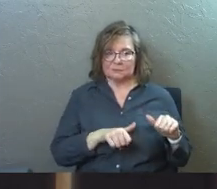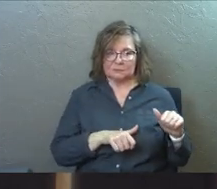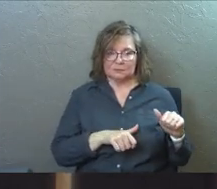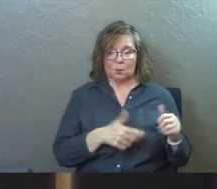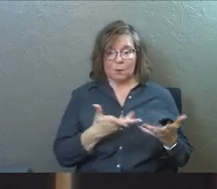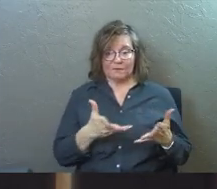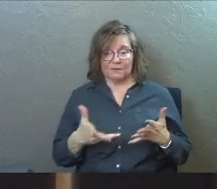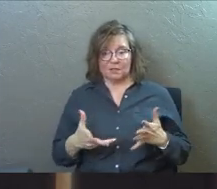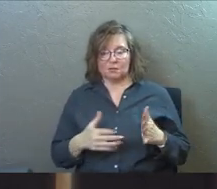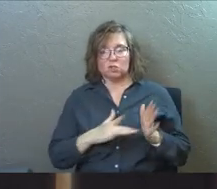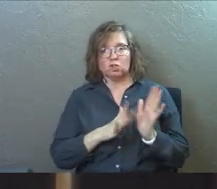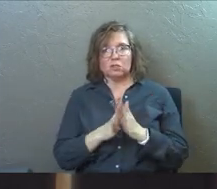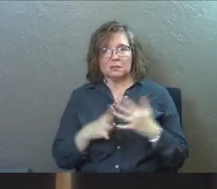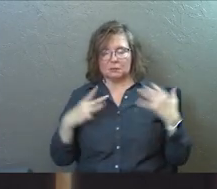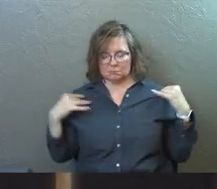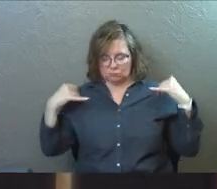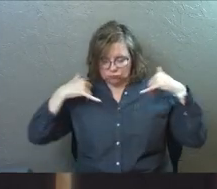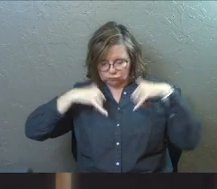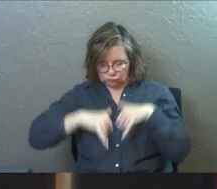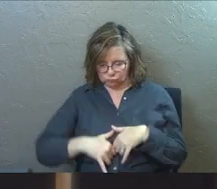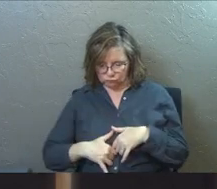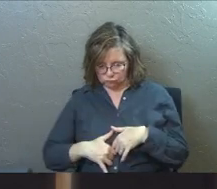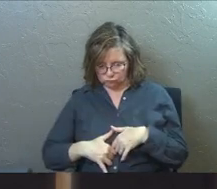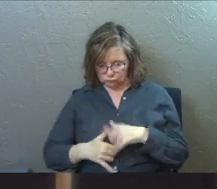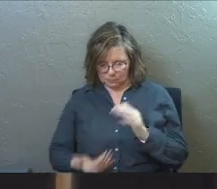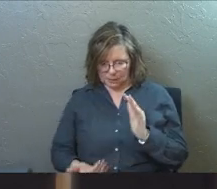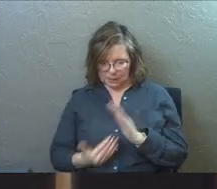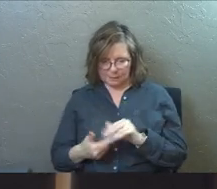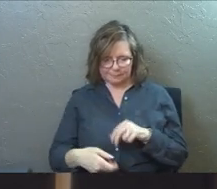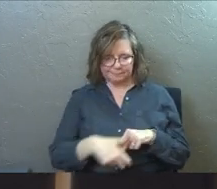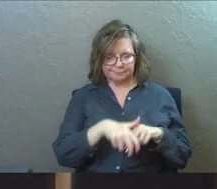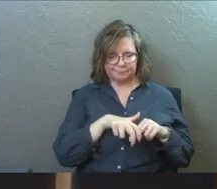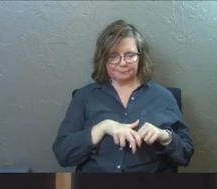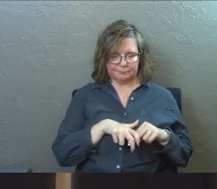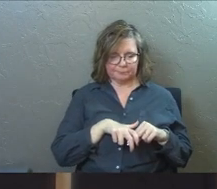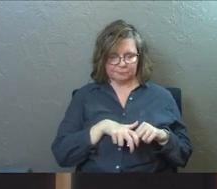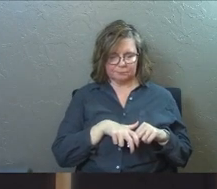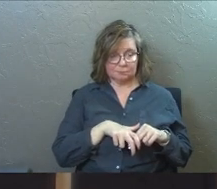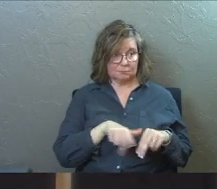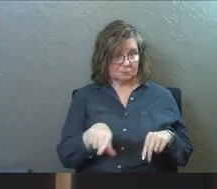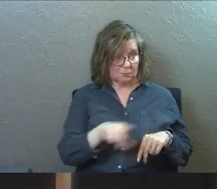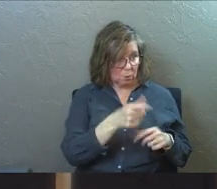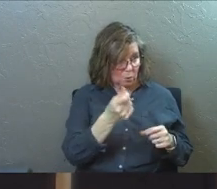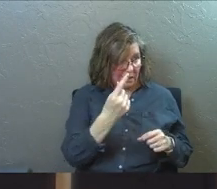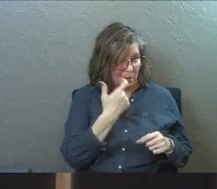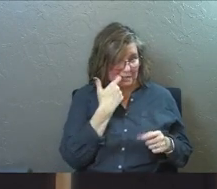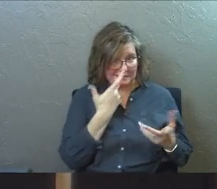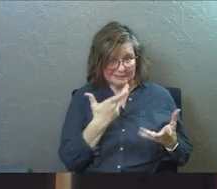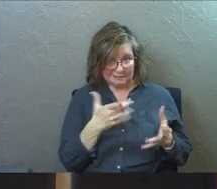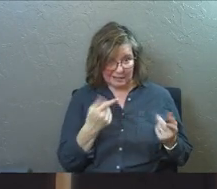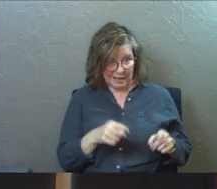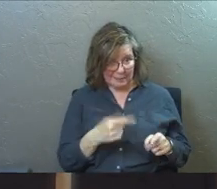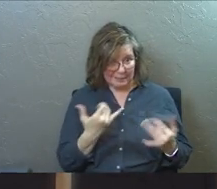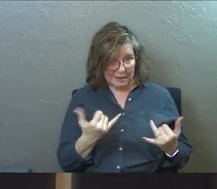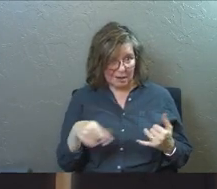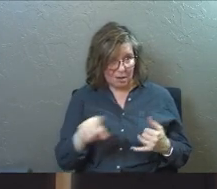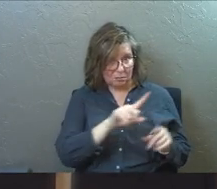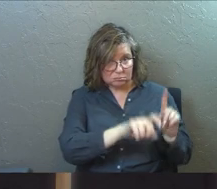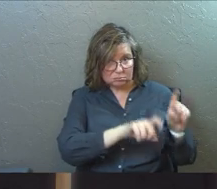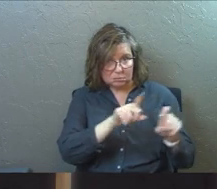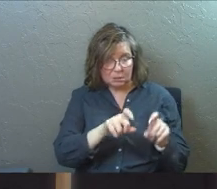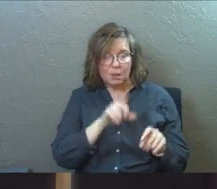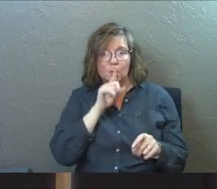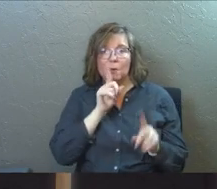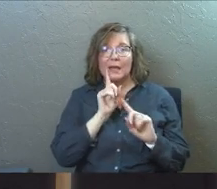washing their feet, Jesus put on clothes, his clothes, and he returned to his place. Do you understand what I have done for you? He asked them.